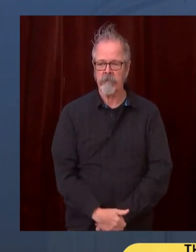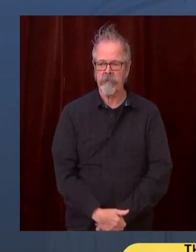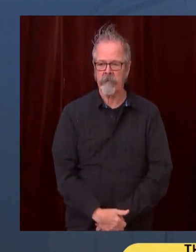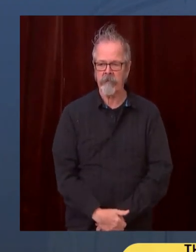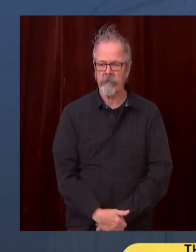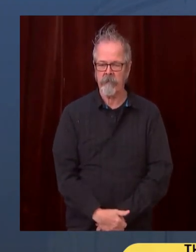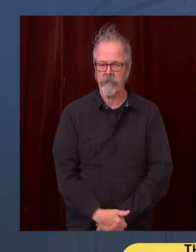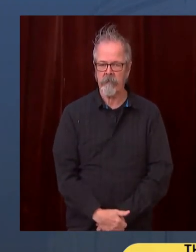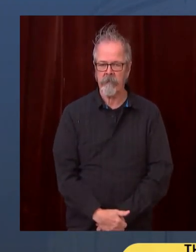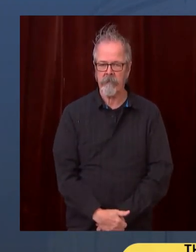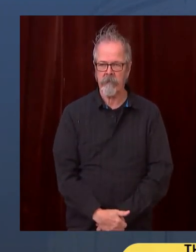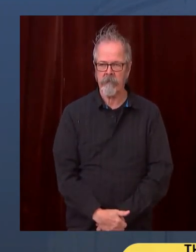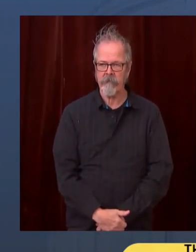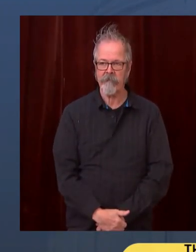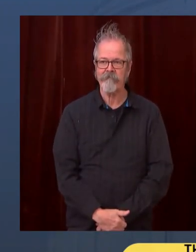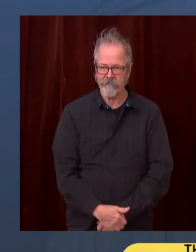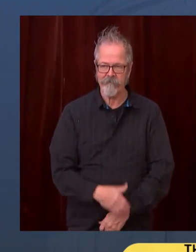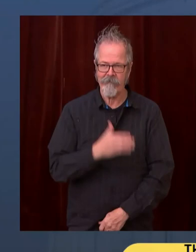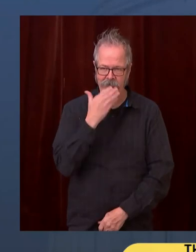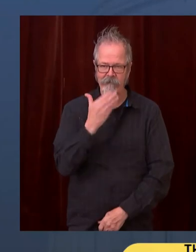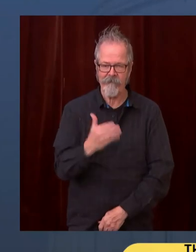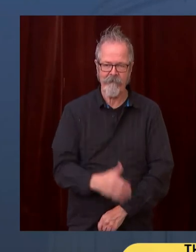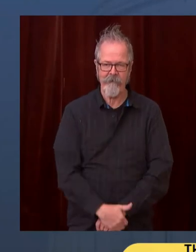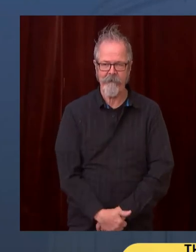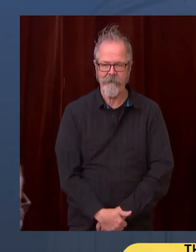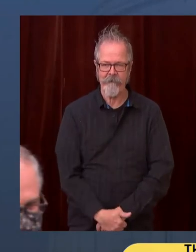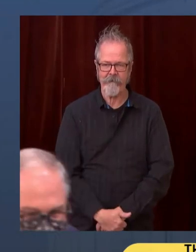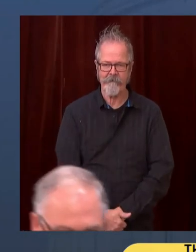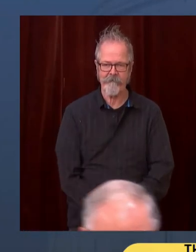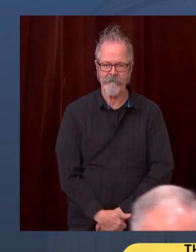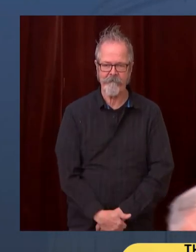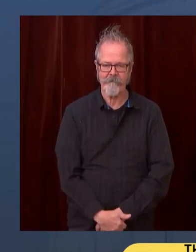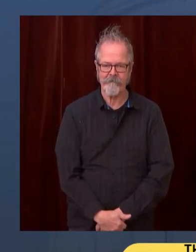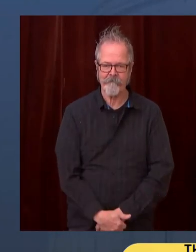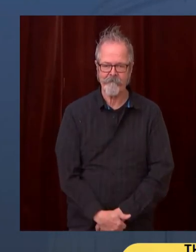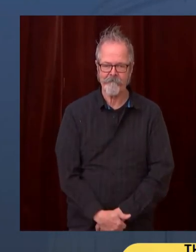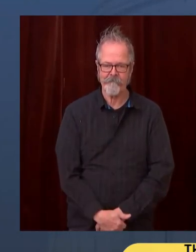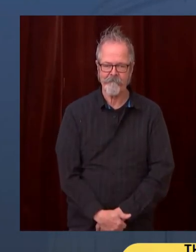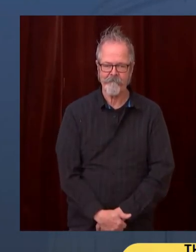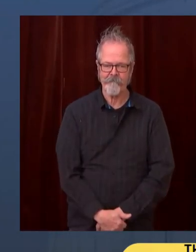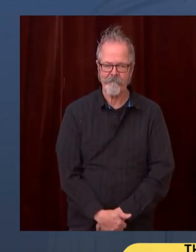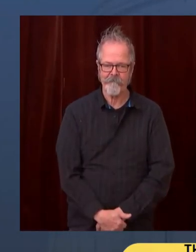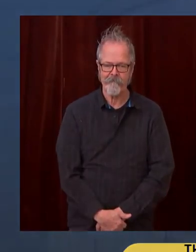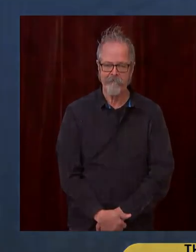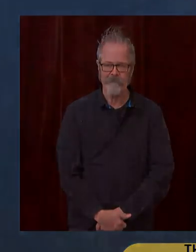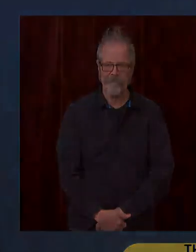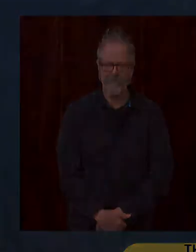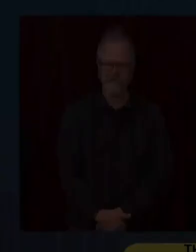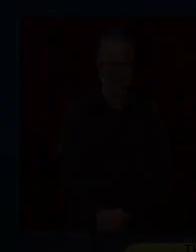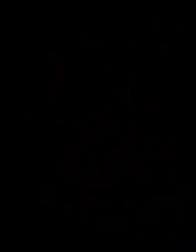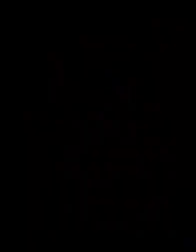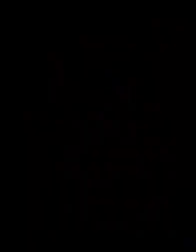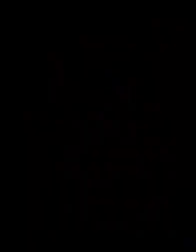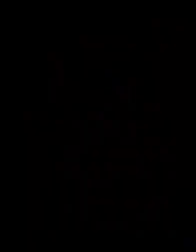very